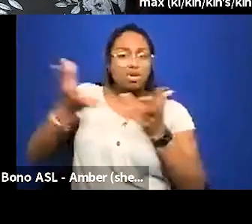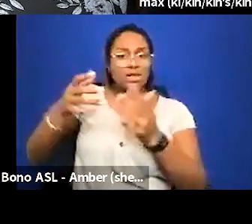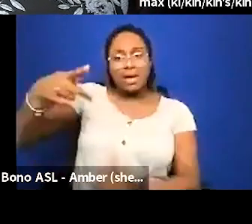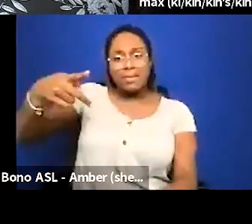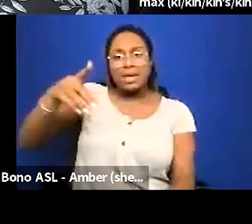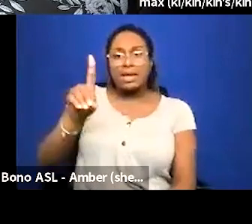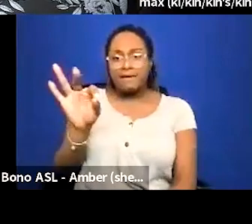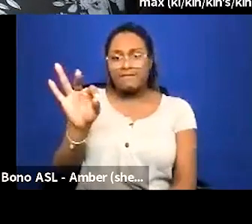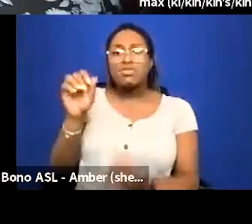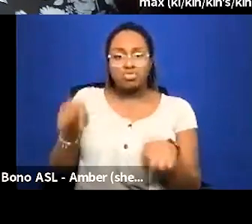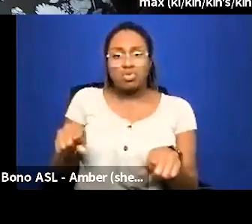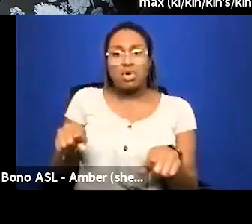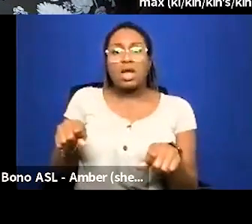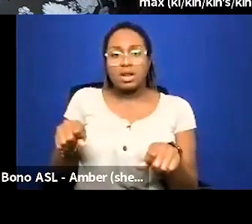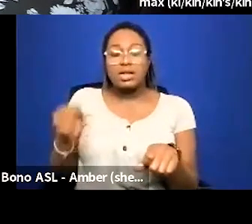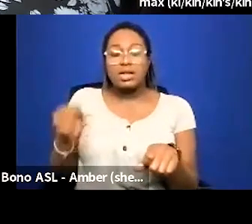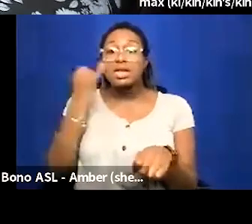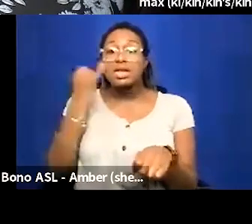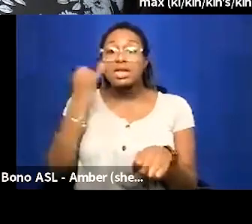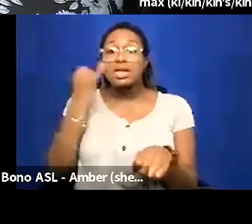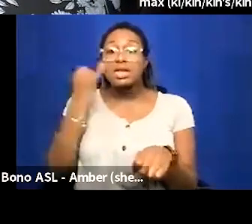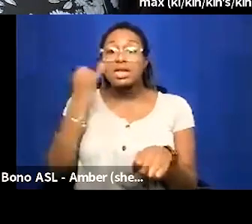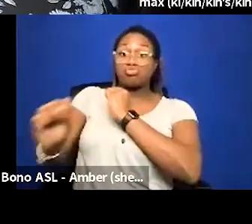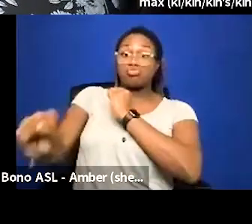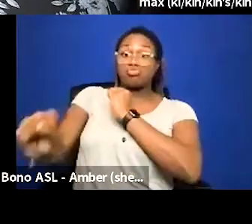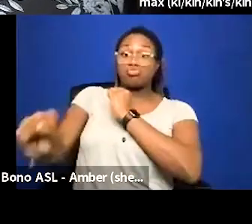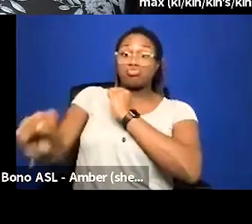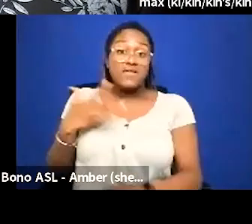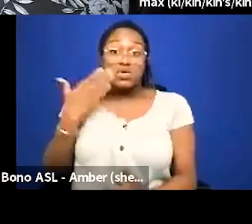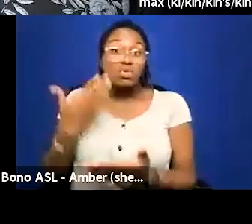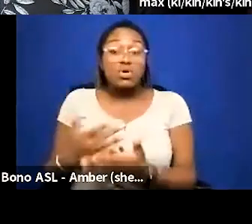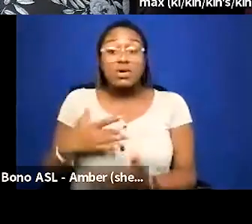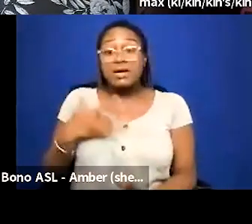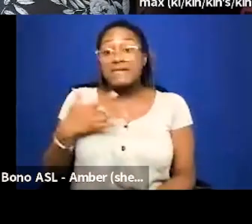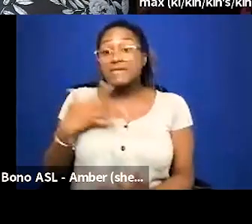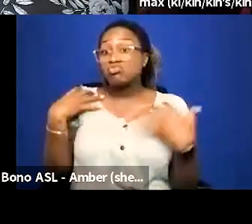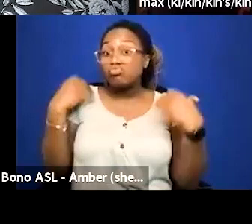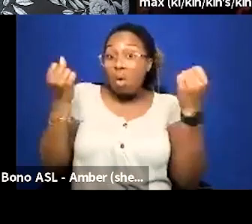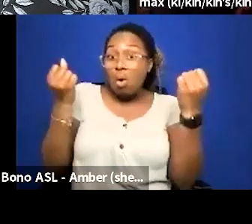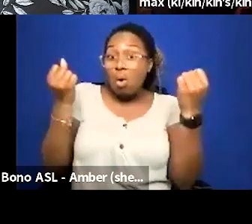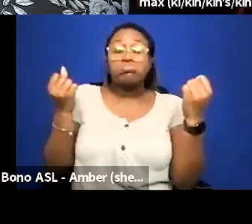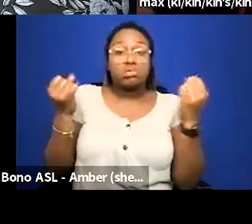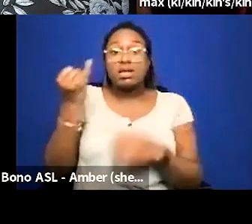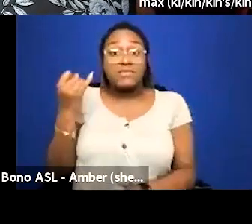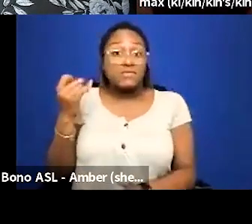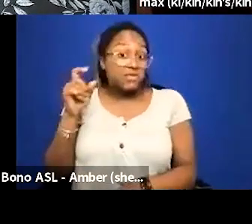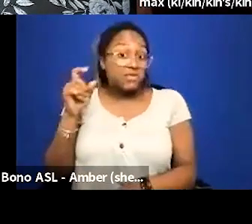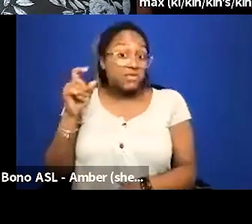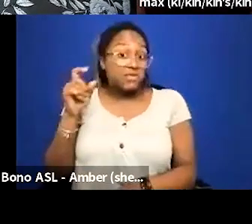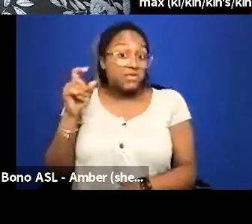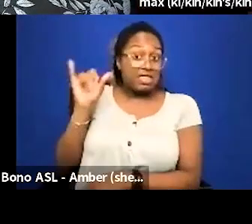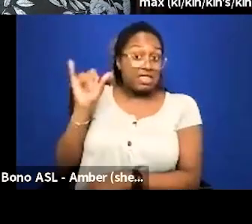can use if you just want to stretch or feel good or feel stronger um if you feel that's a need for you uh